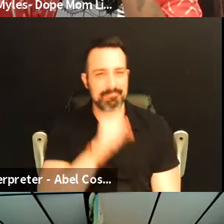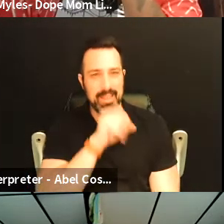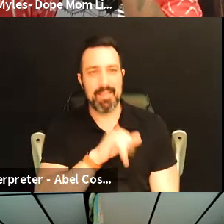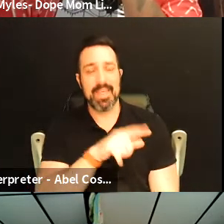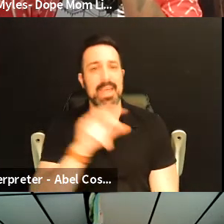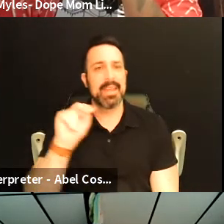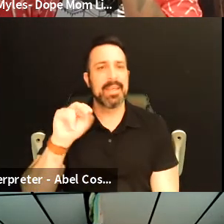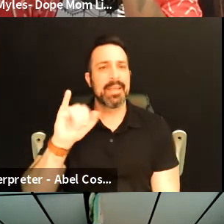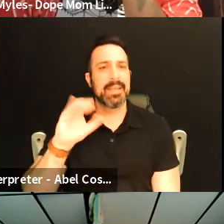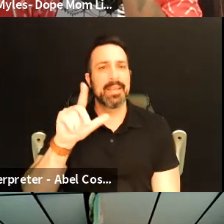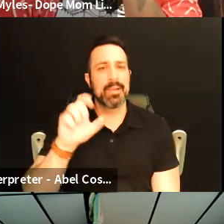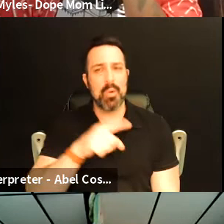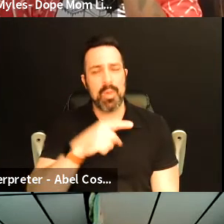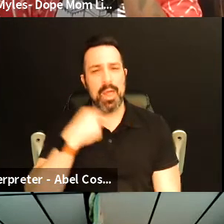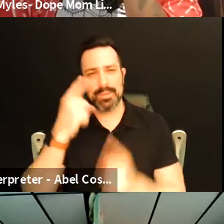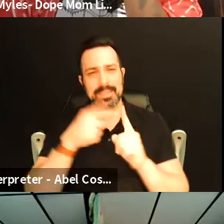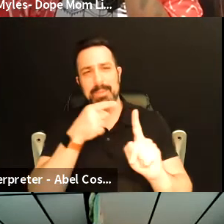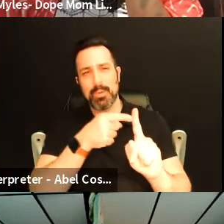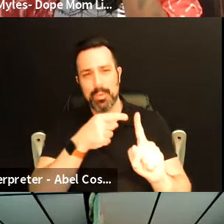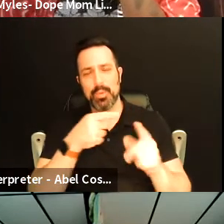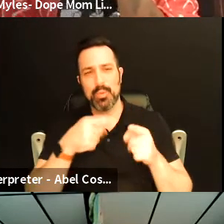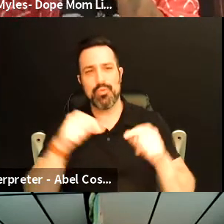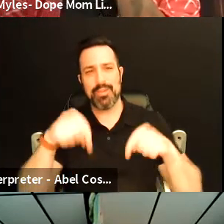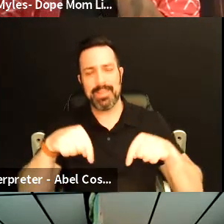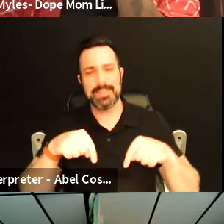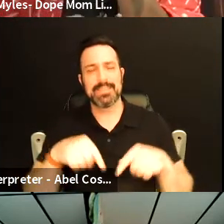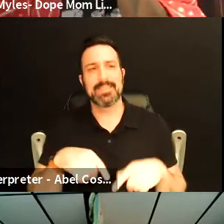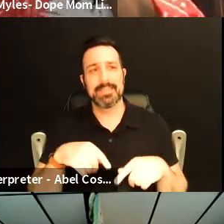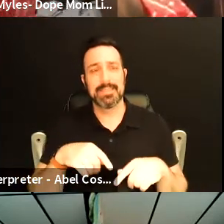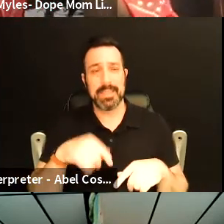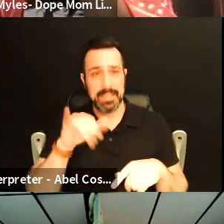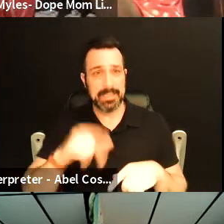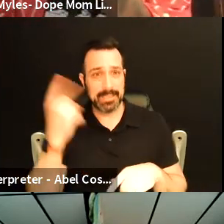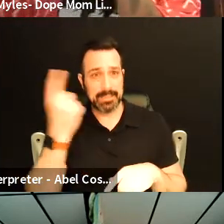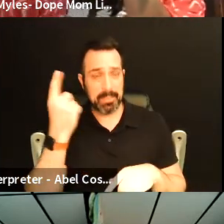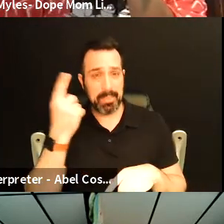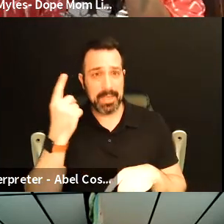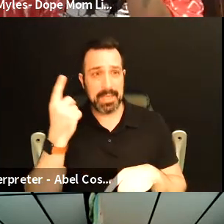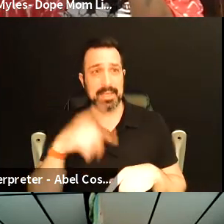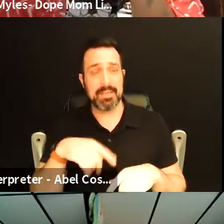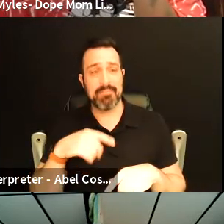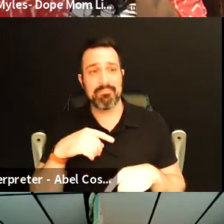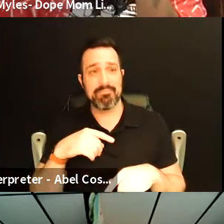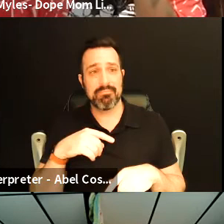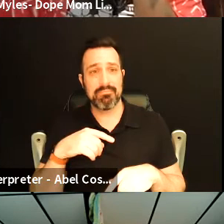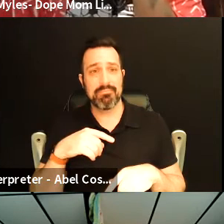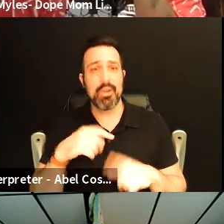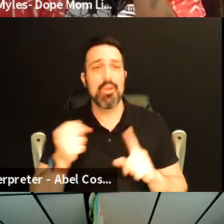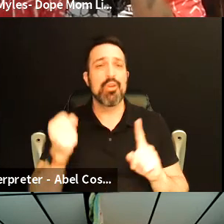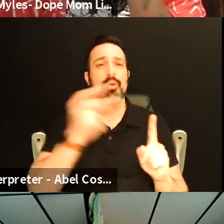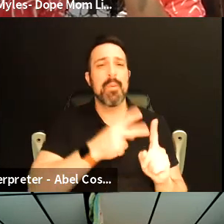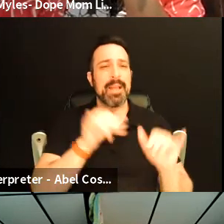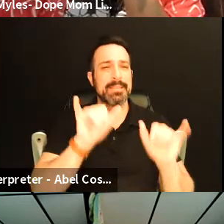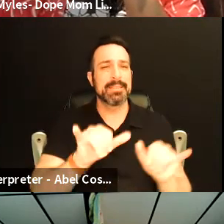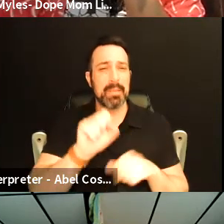Nicole um I was thinking about you during this and wondering you know like was this something that um going back to that same